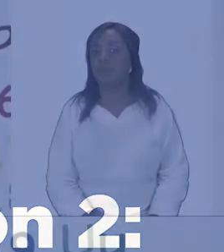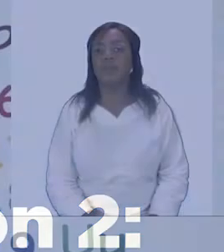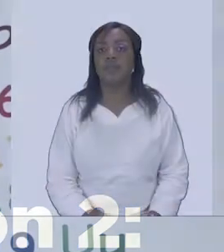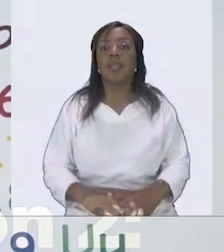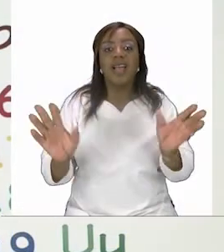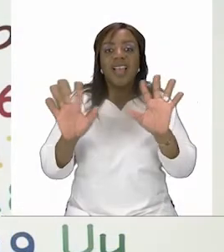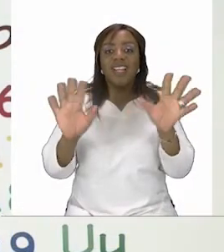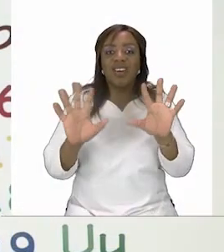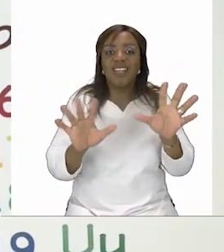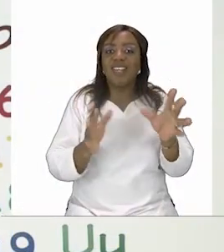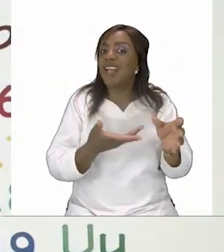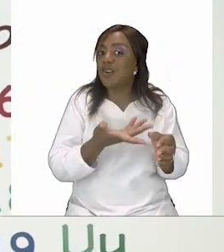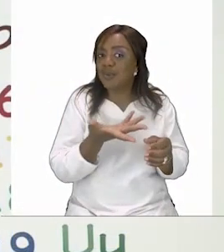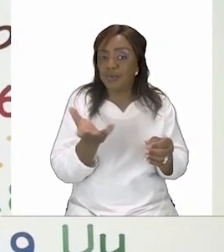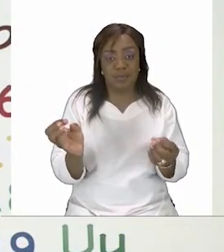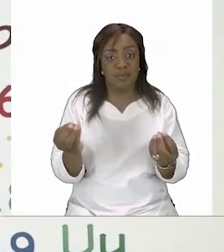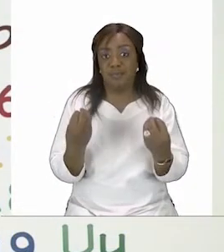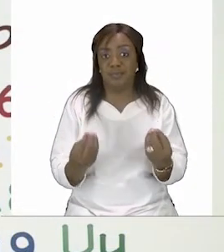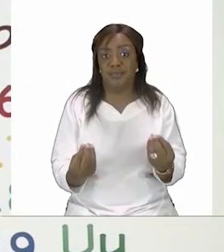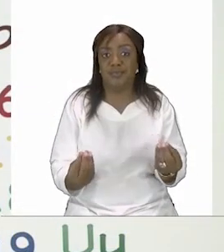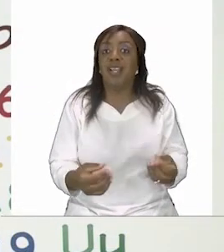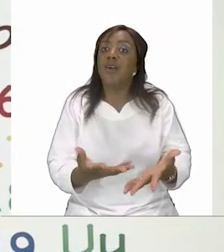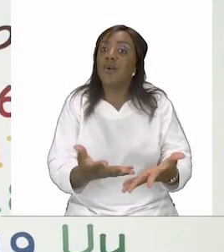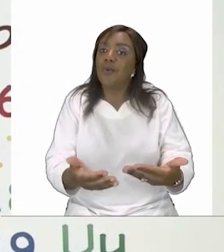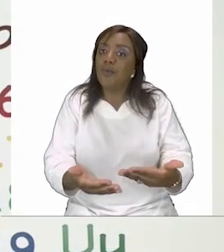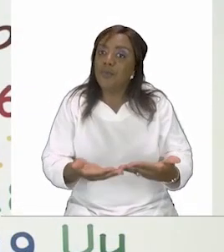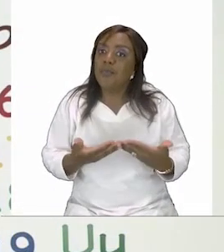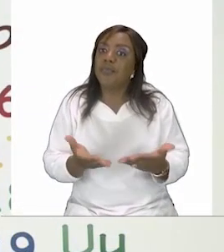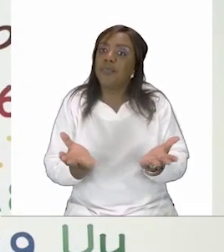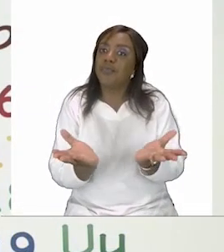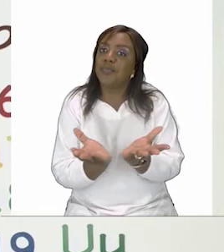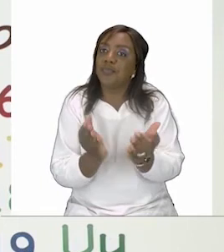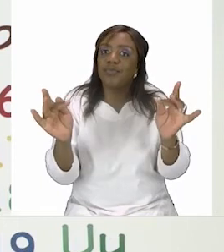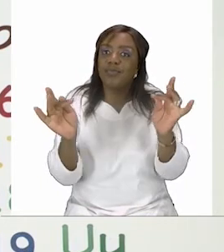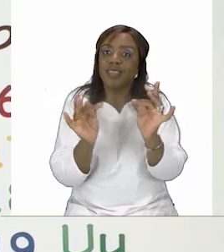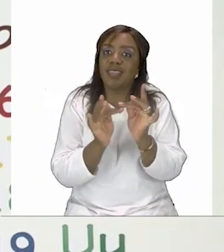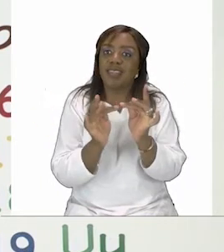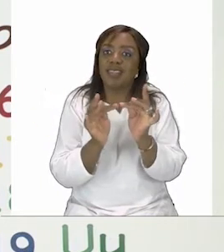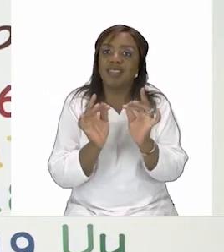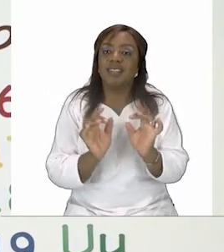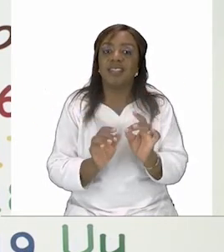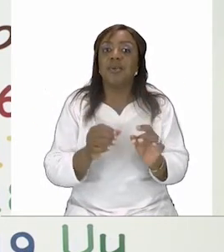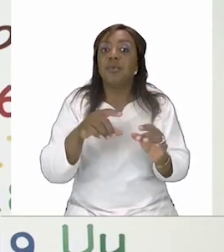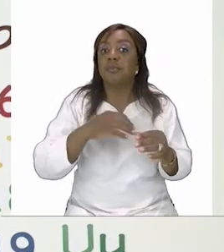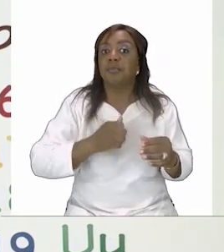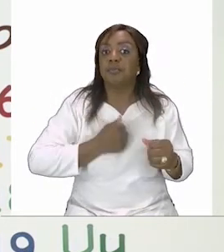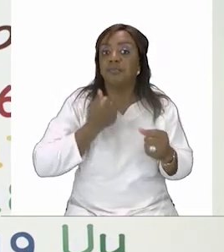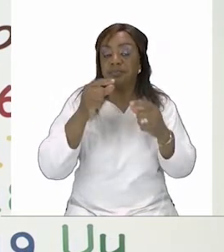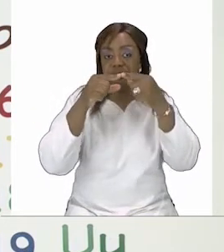hello hello everyone and welcome to my zone online school my name is teacher